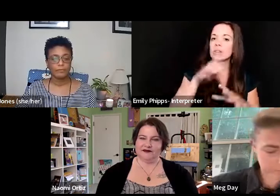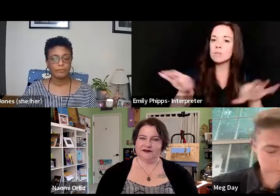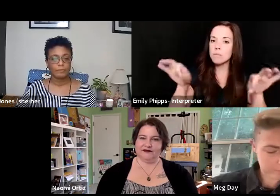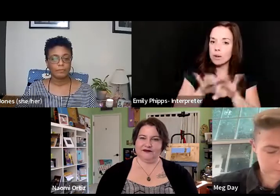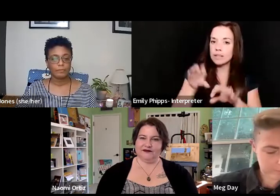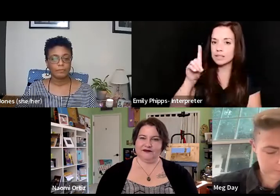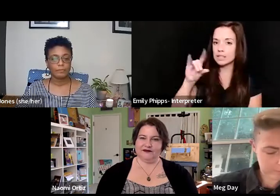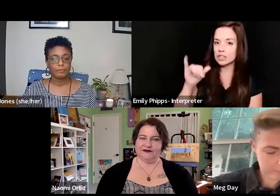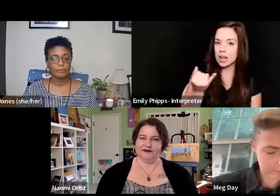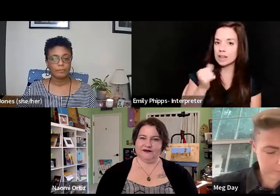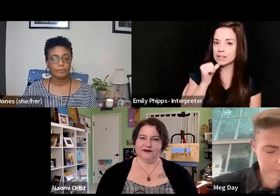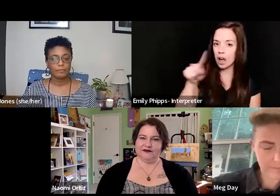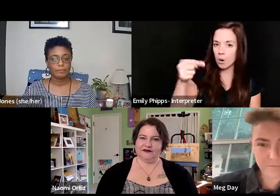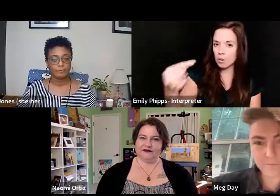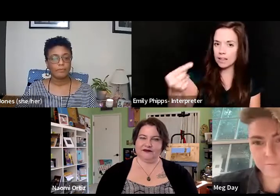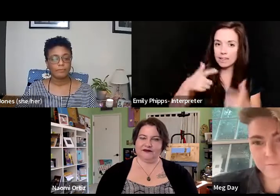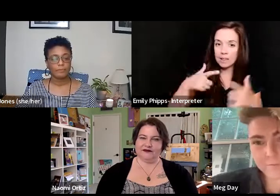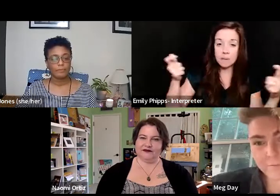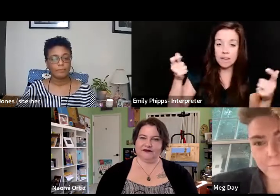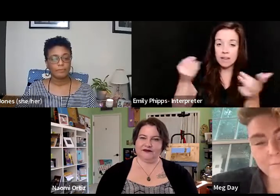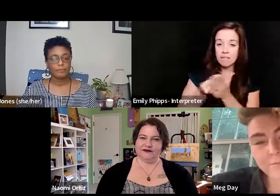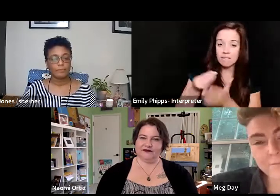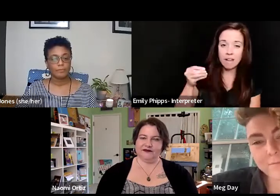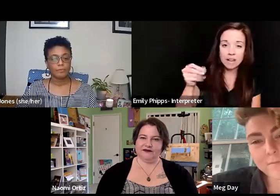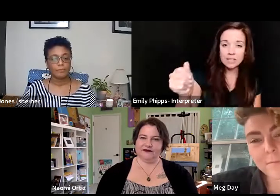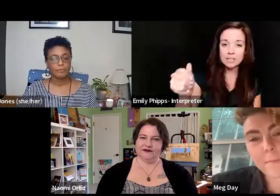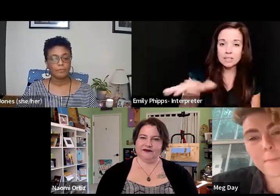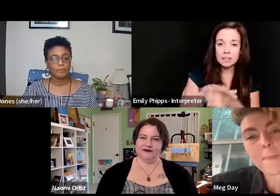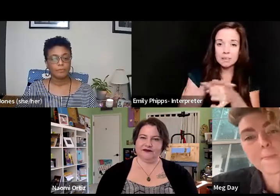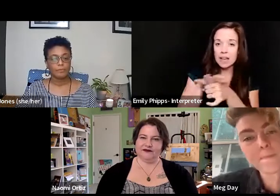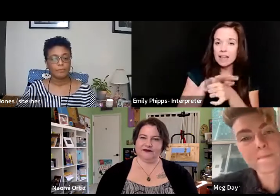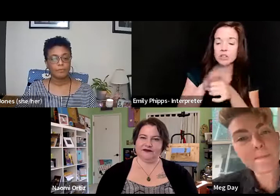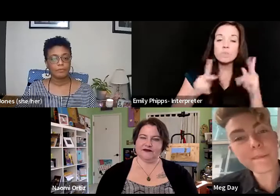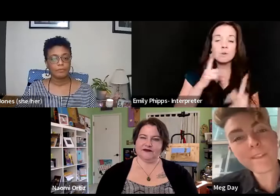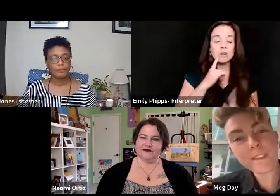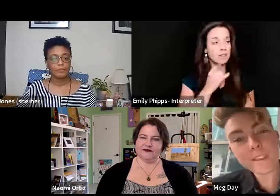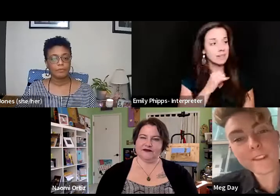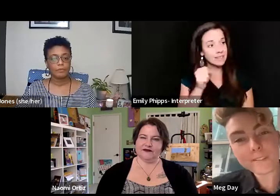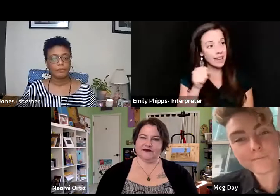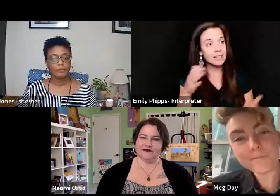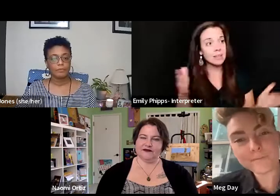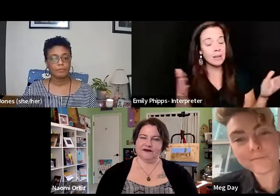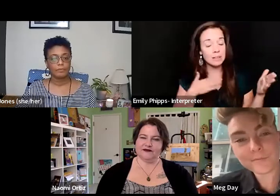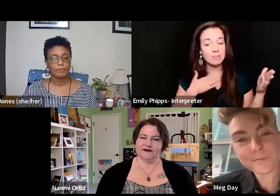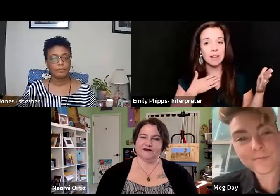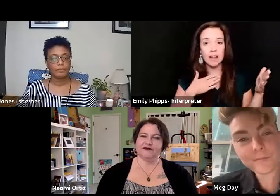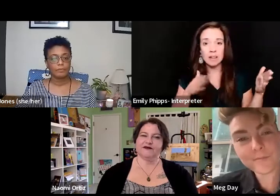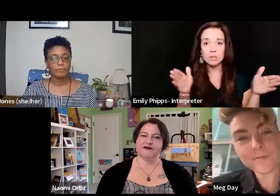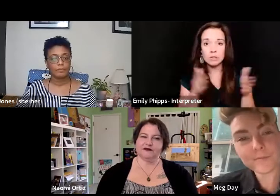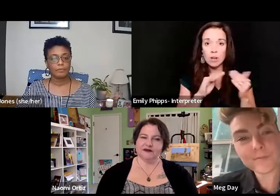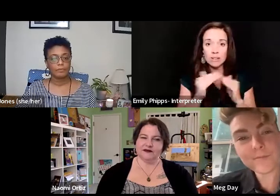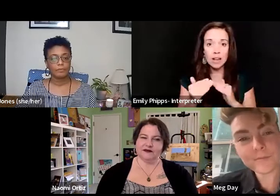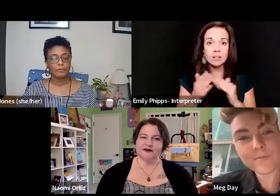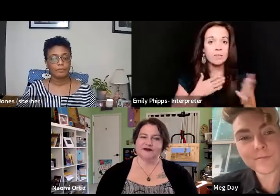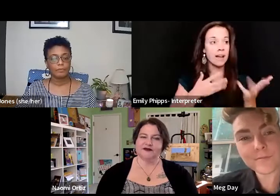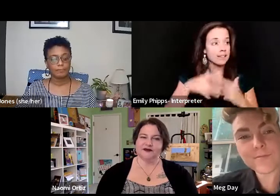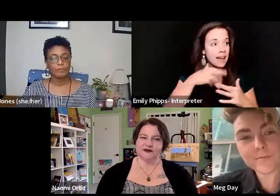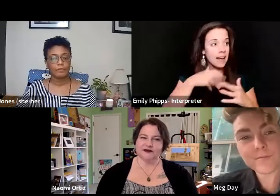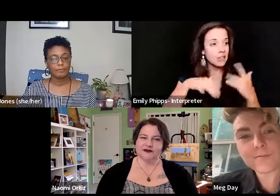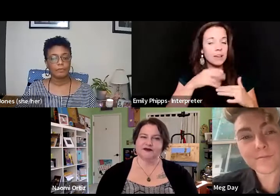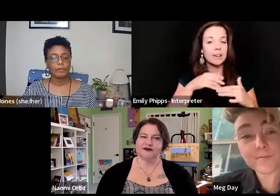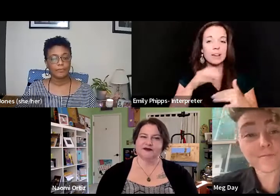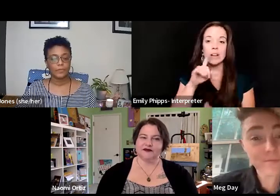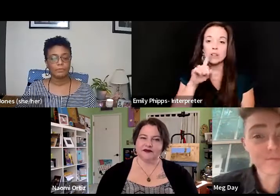is not just in like the big funded spaces that it's some, it's people who are like, yeah, it's my small town. And it's my gathering that I have on zoom,